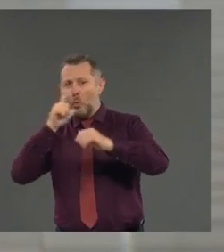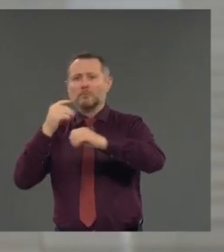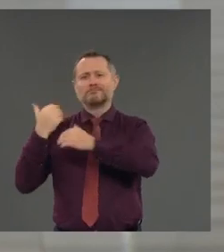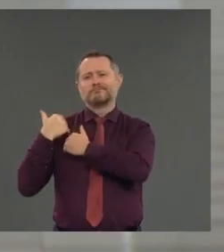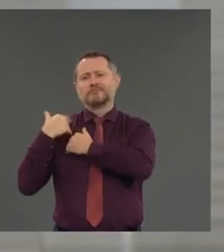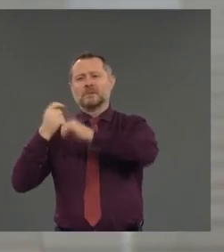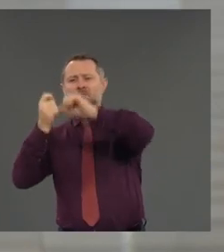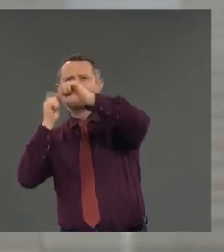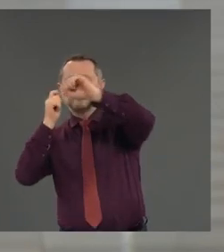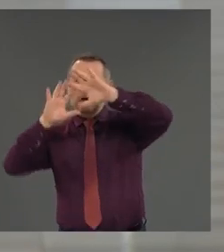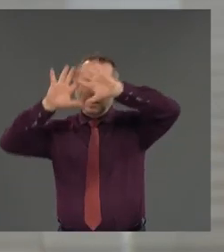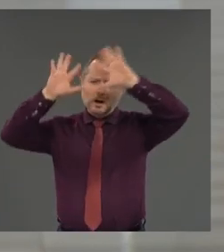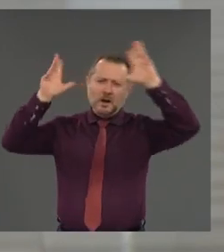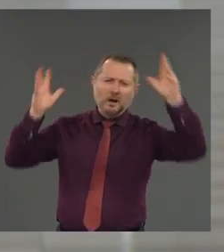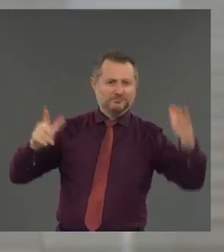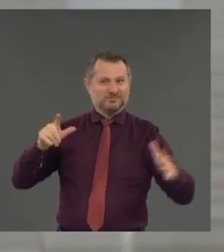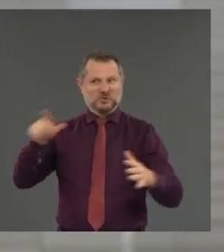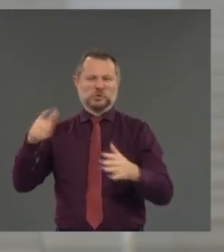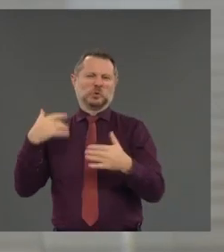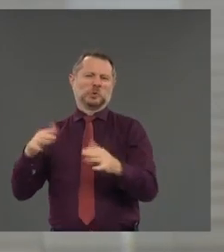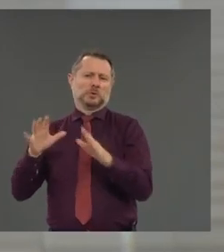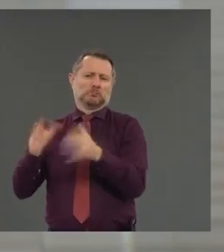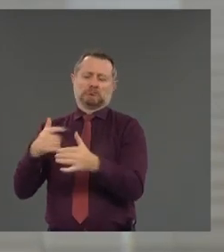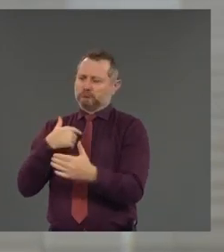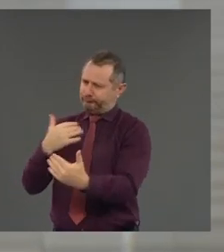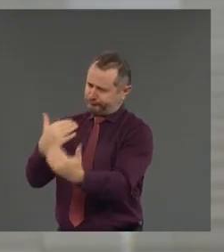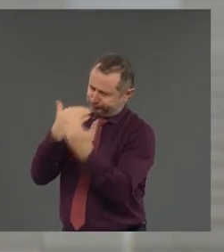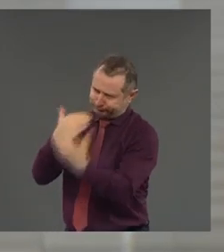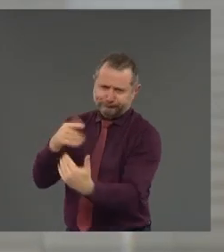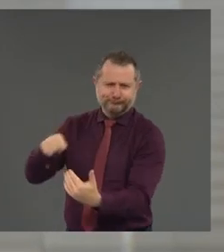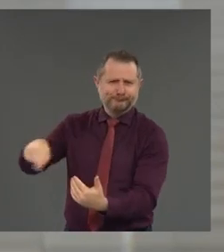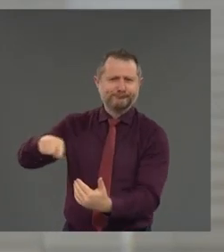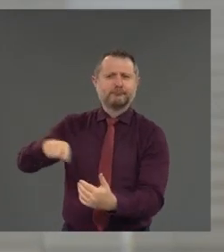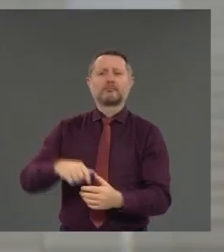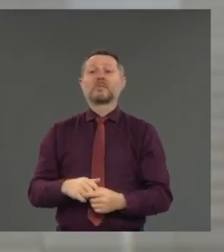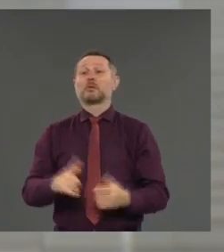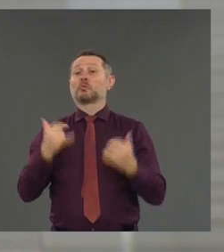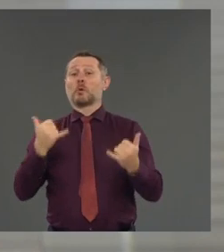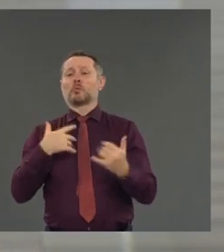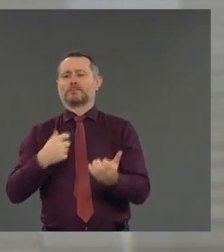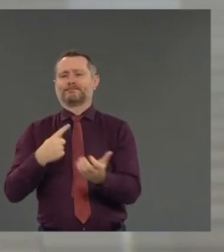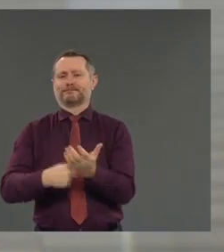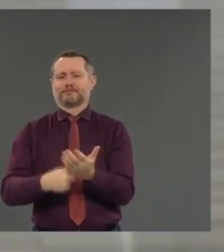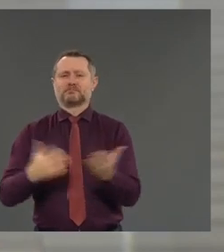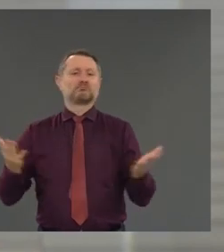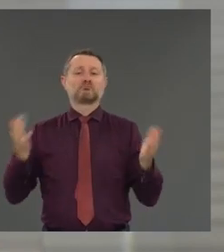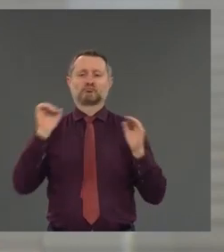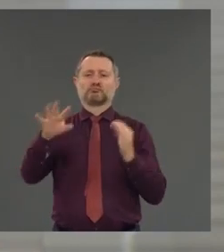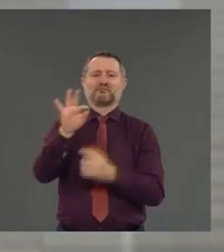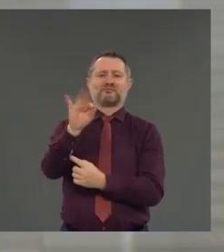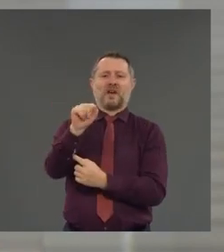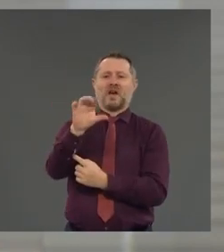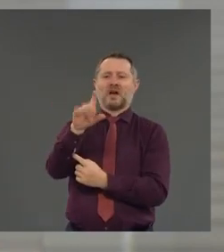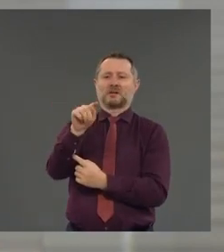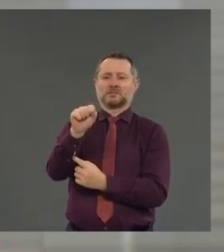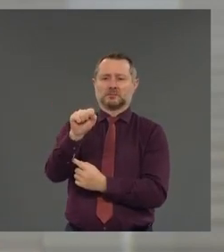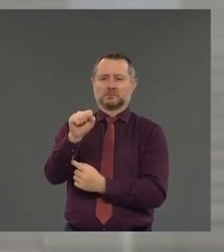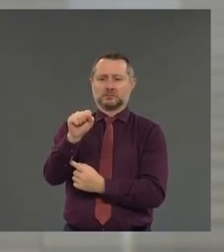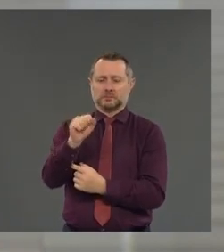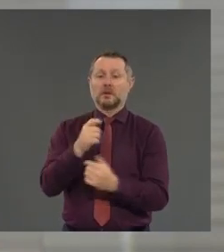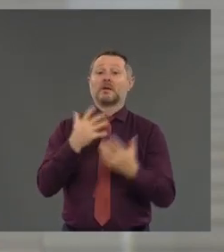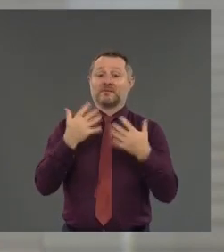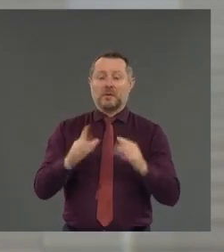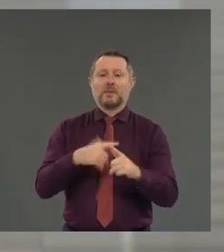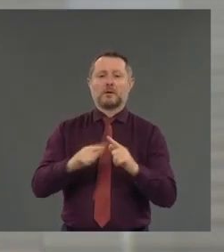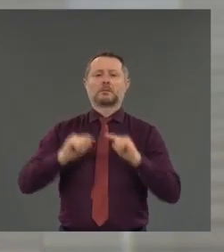us all through this. Congratulations. Let's talk about some facts, and then we'll take a couple of quick questions, and then we will cut